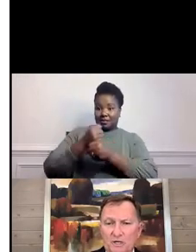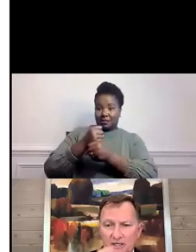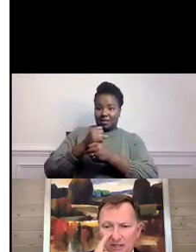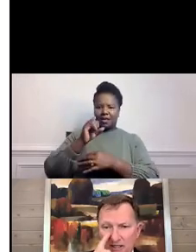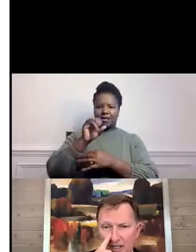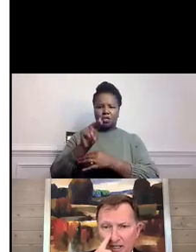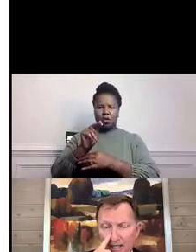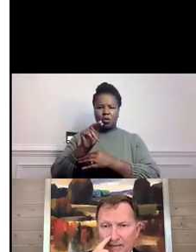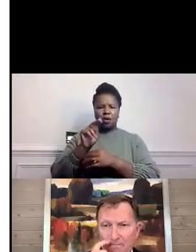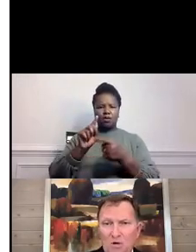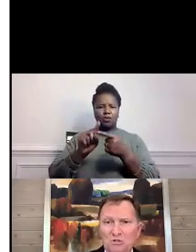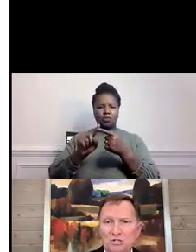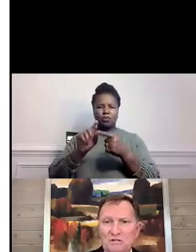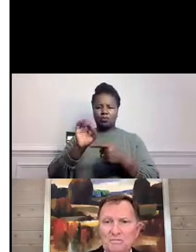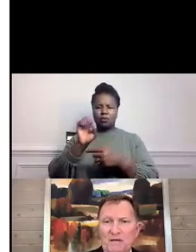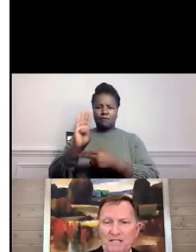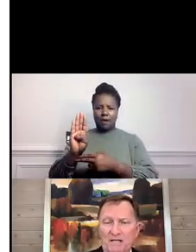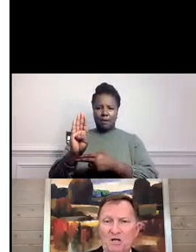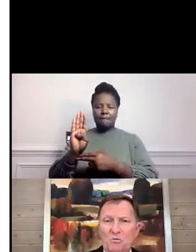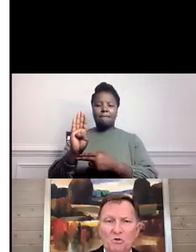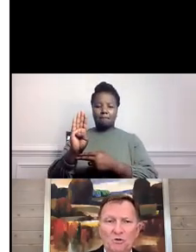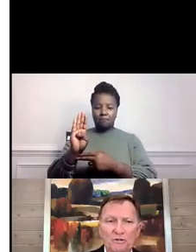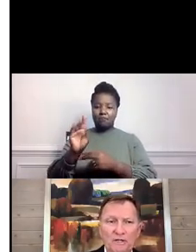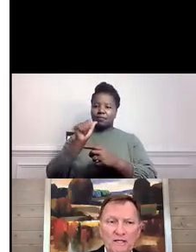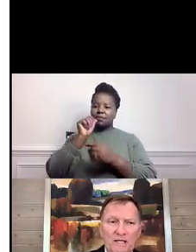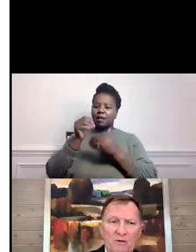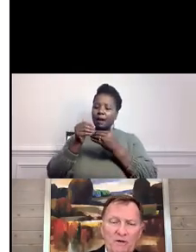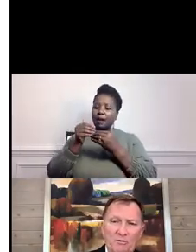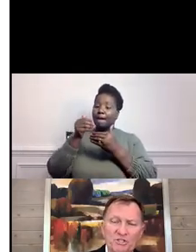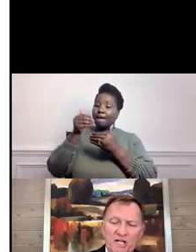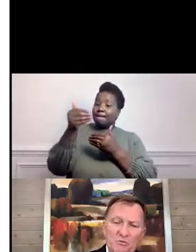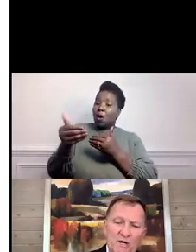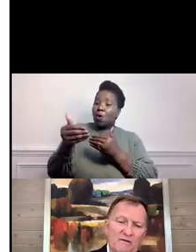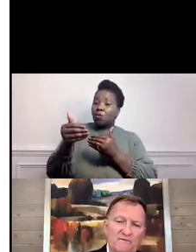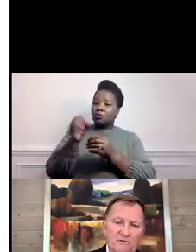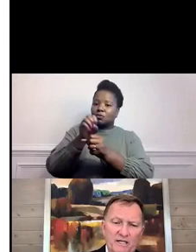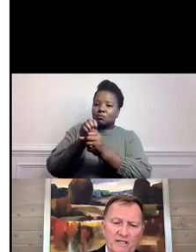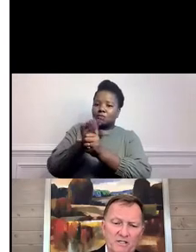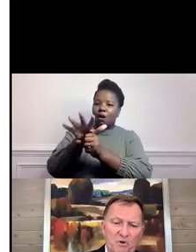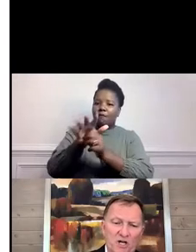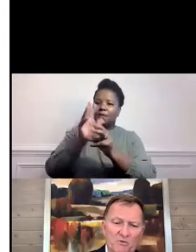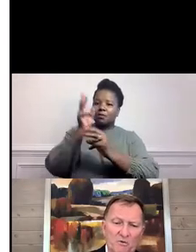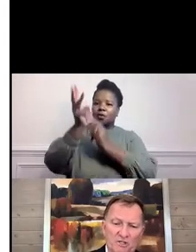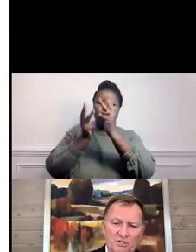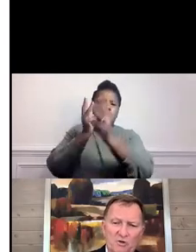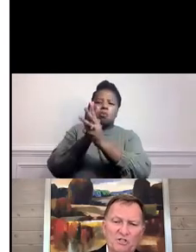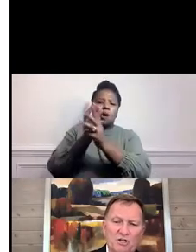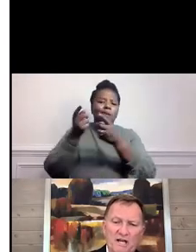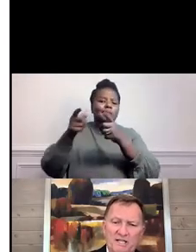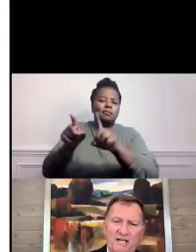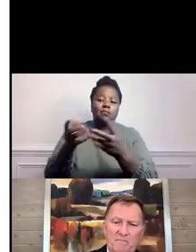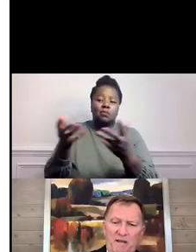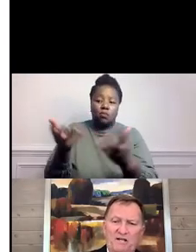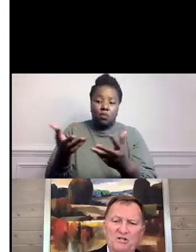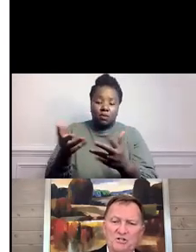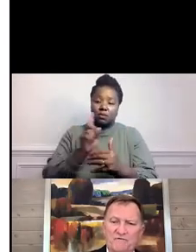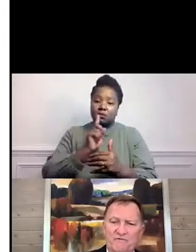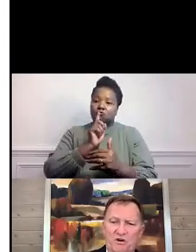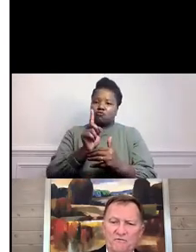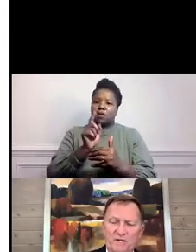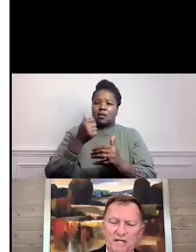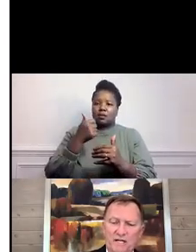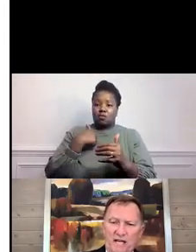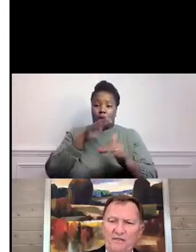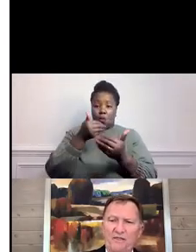to a post-pandemic world. And what I will say right up front is part of it was a socializing, getting managers